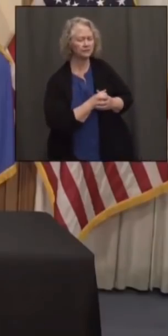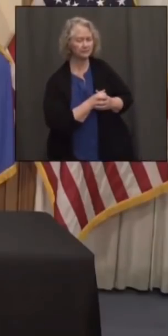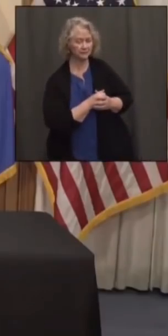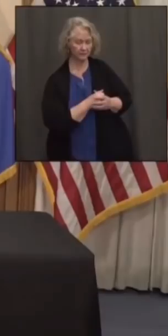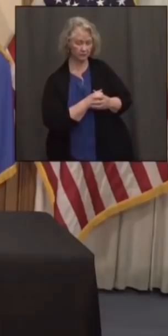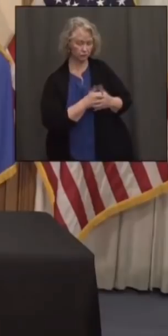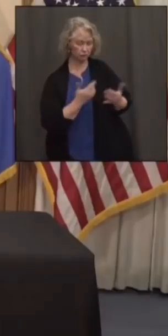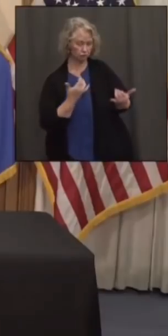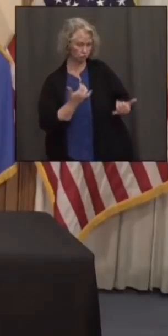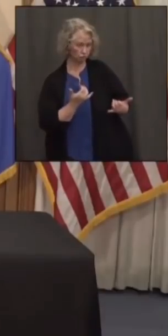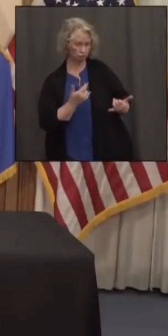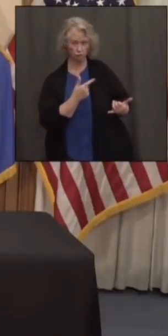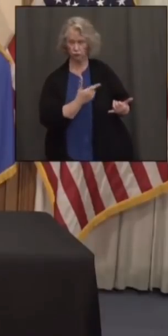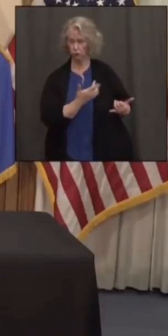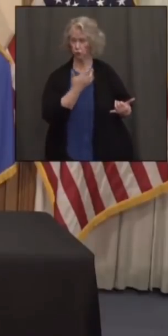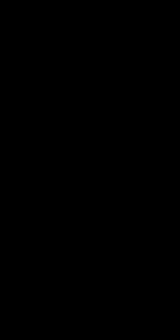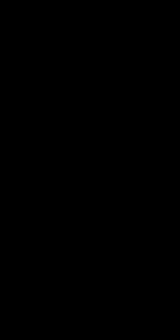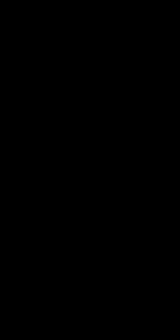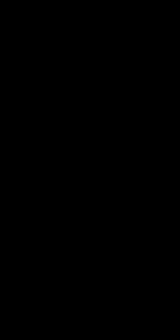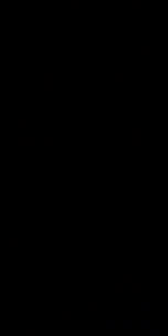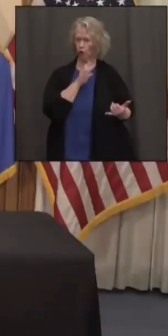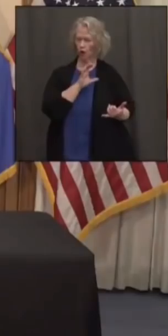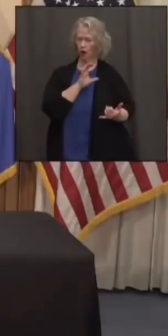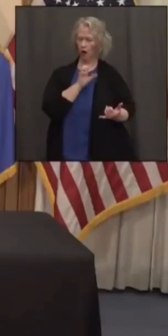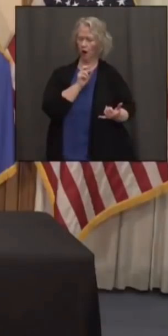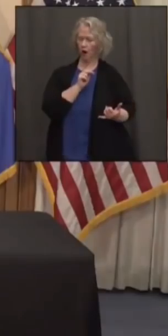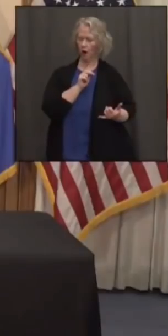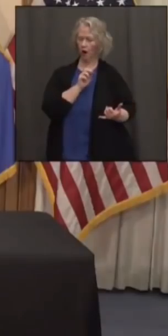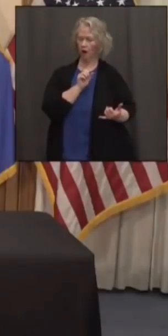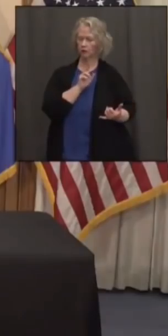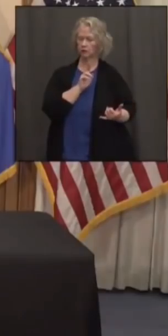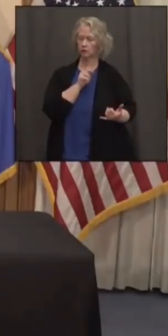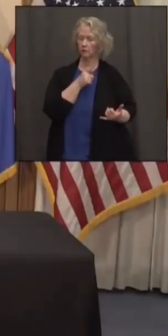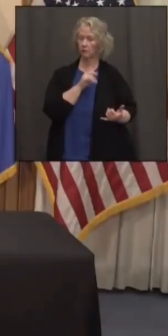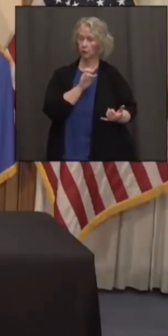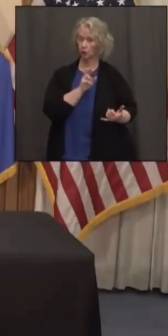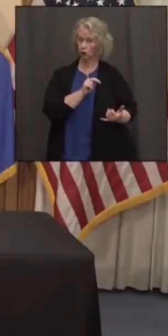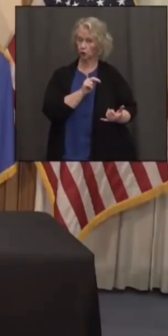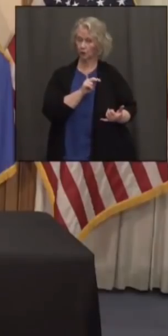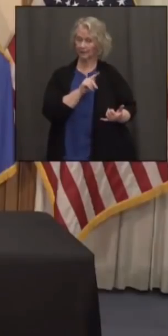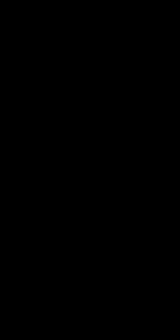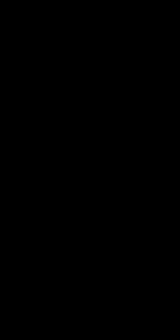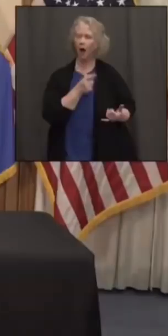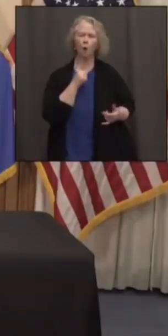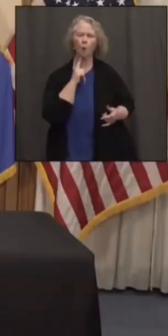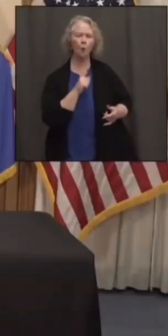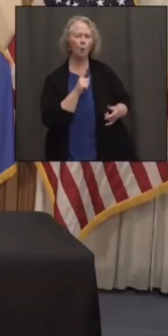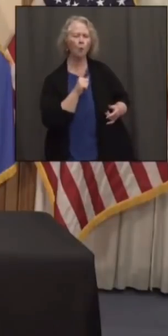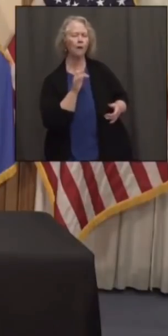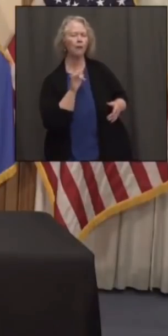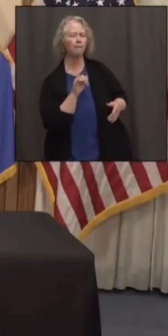now, do you prefer the consumption tax? Speakers bonding plan for the cities and the state budget?